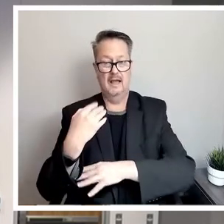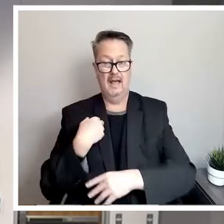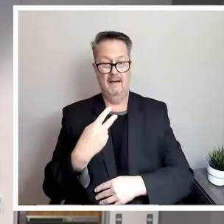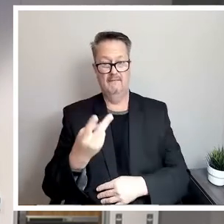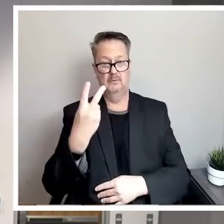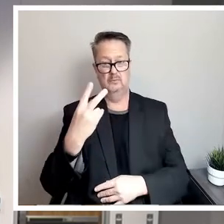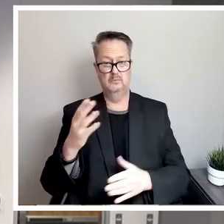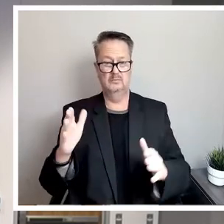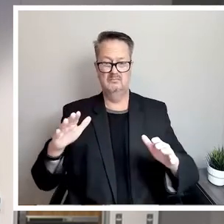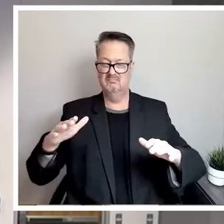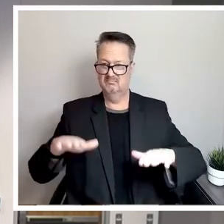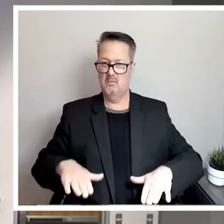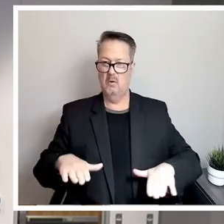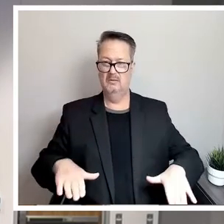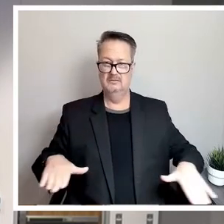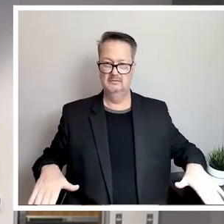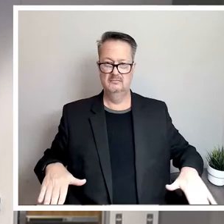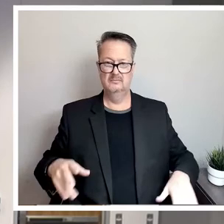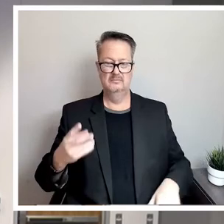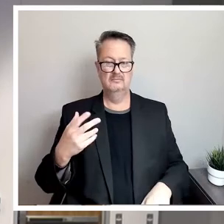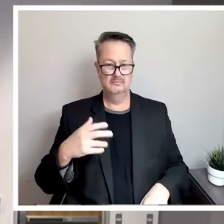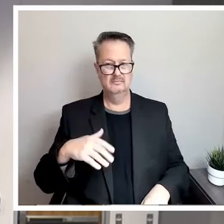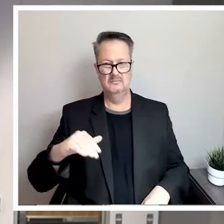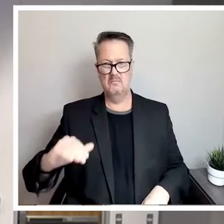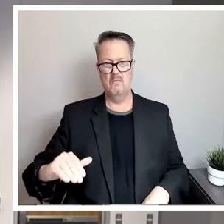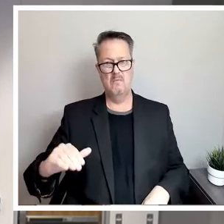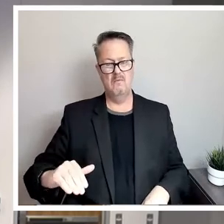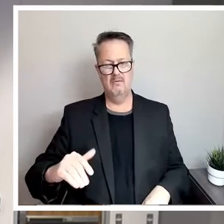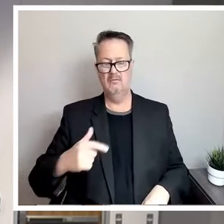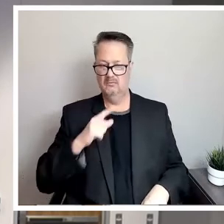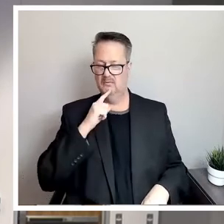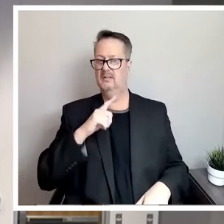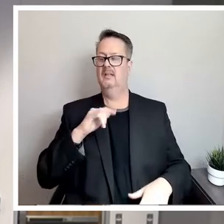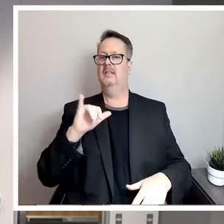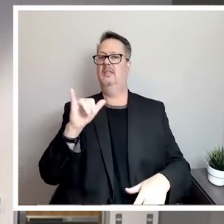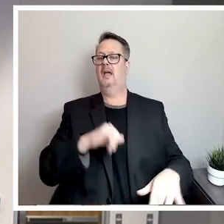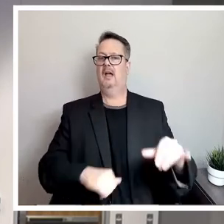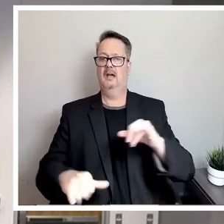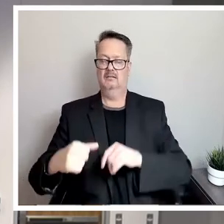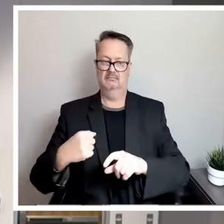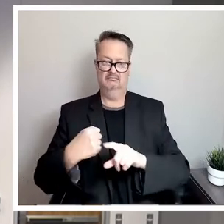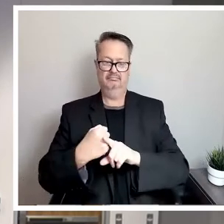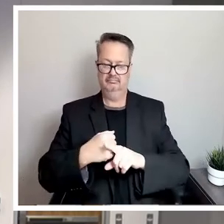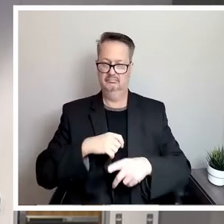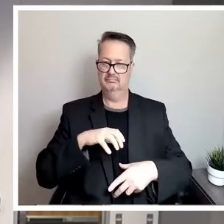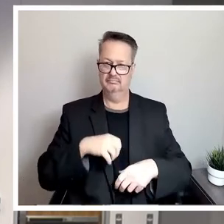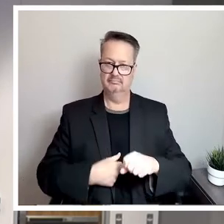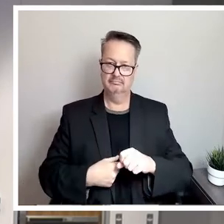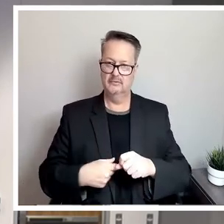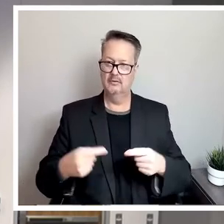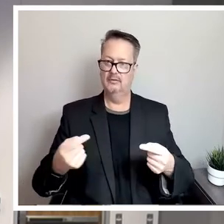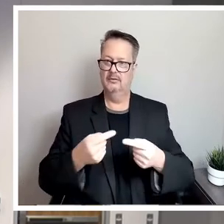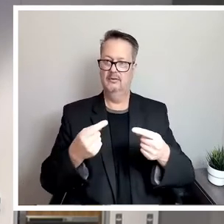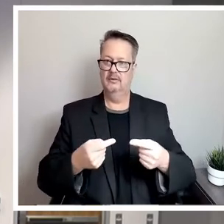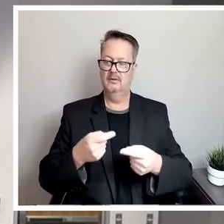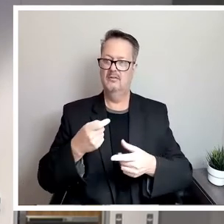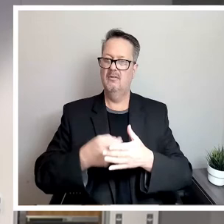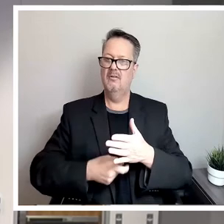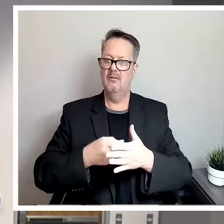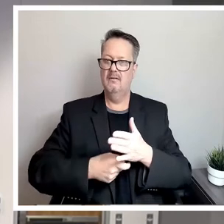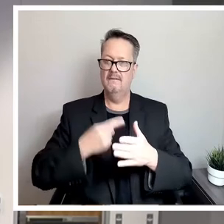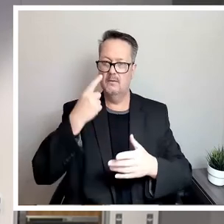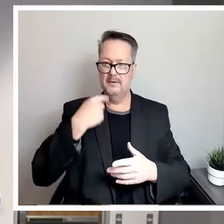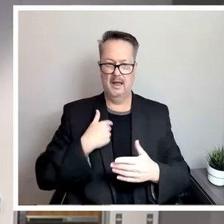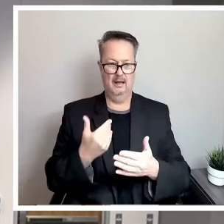So this does create a hardship for me, being that I'm a newly citizen resident of San